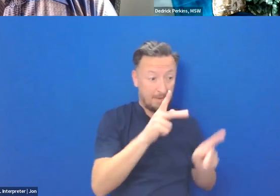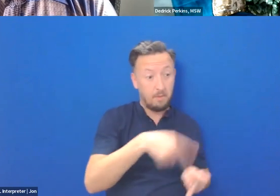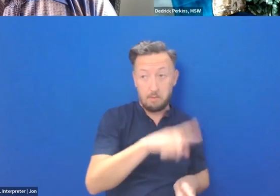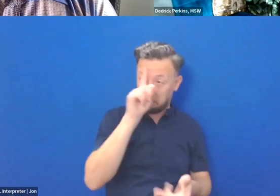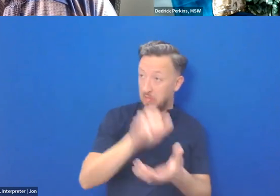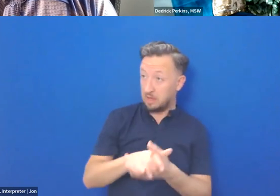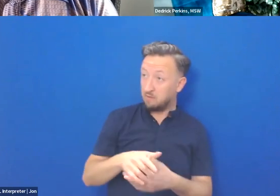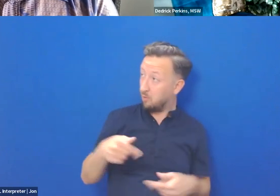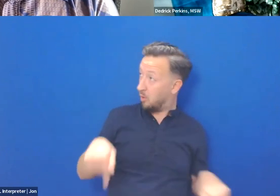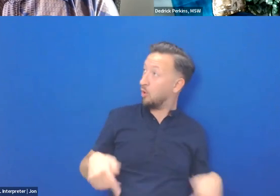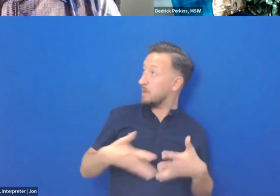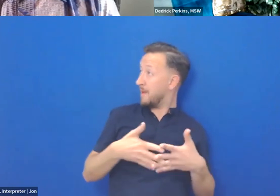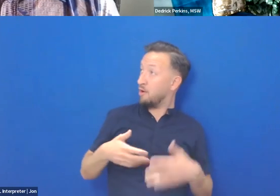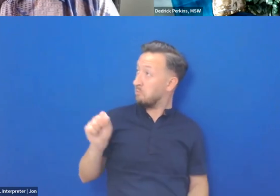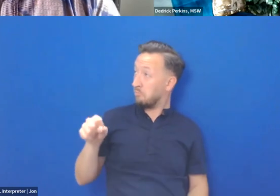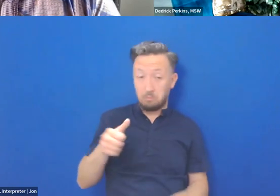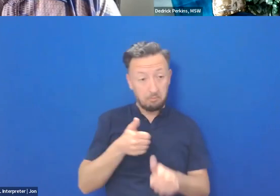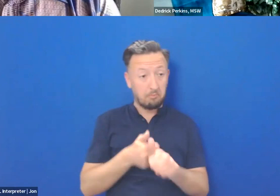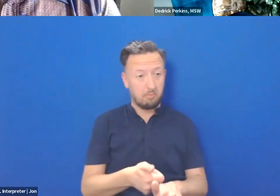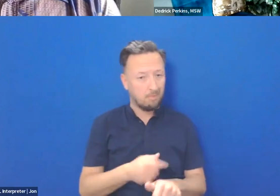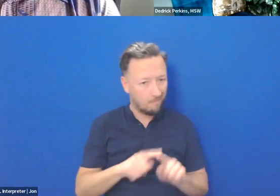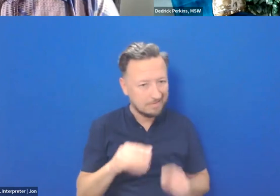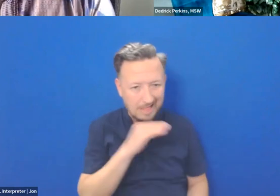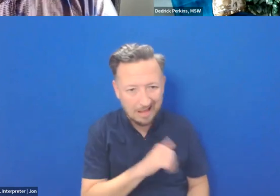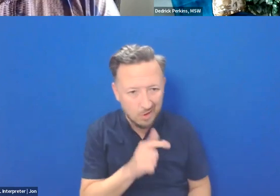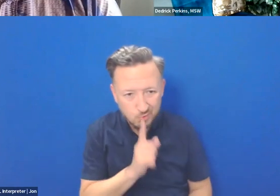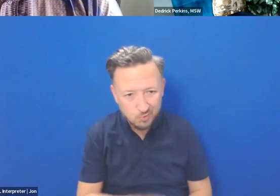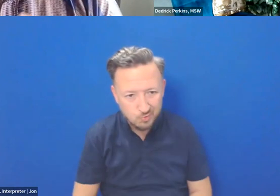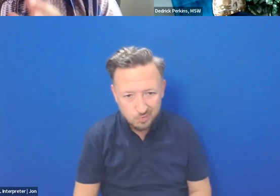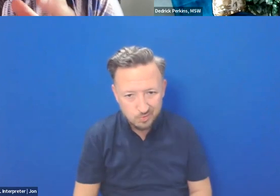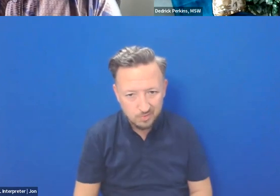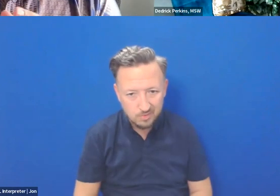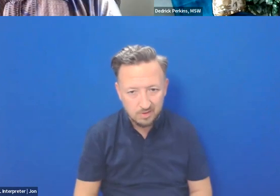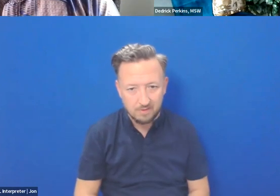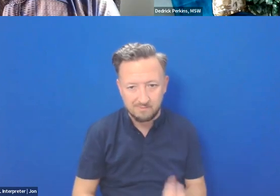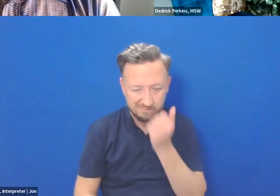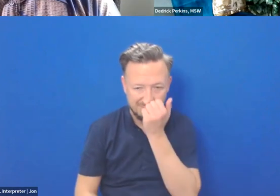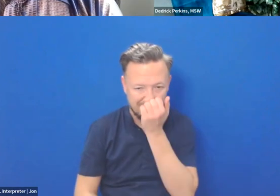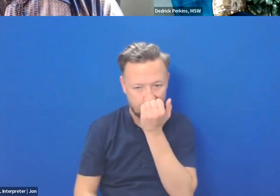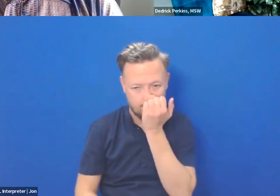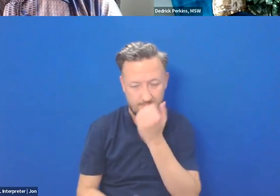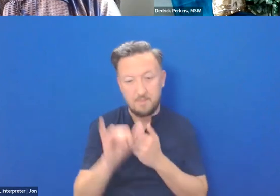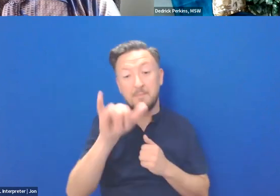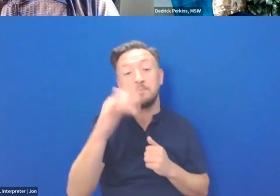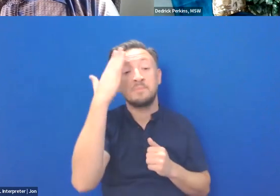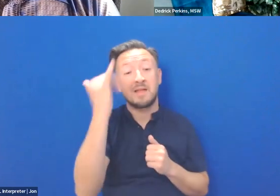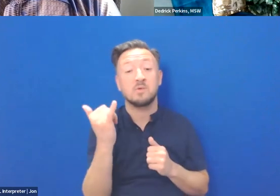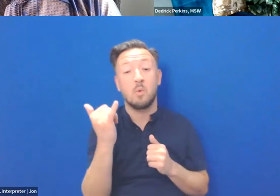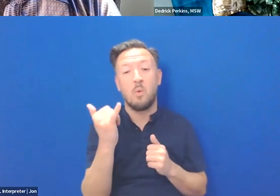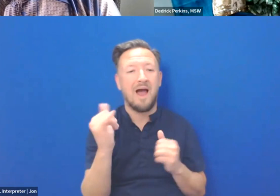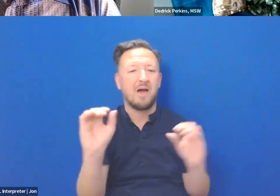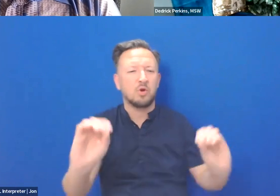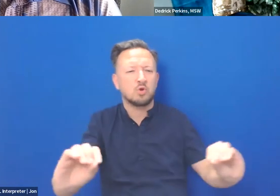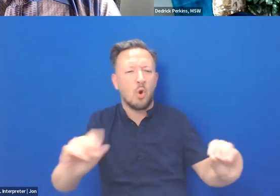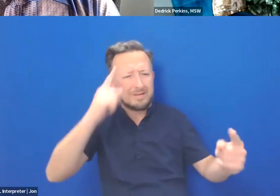lie. And the law cuts right through it. So that's why there is no dispute.